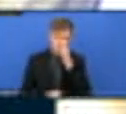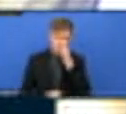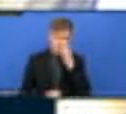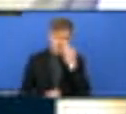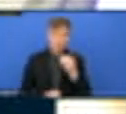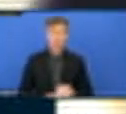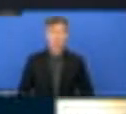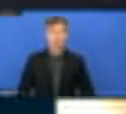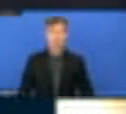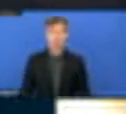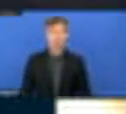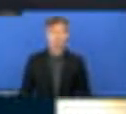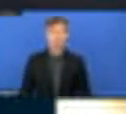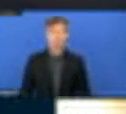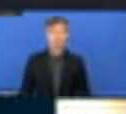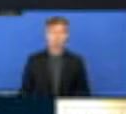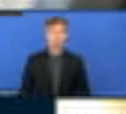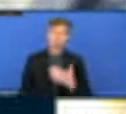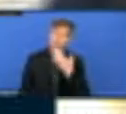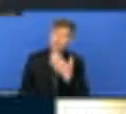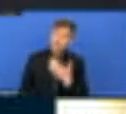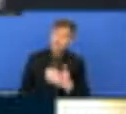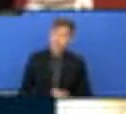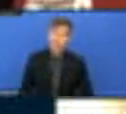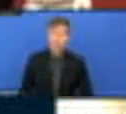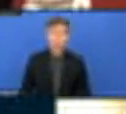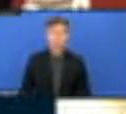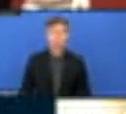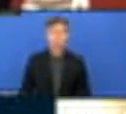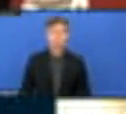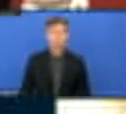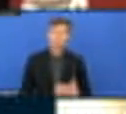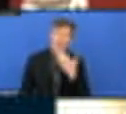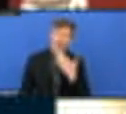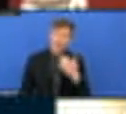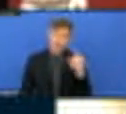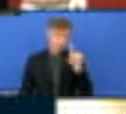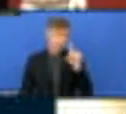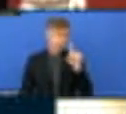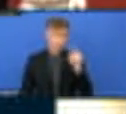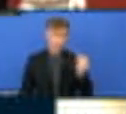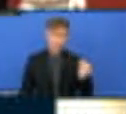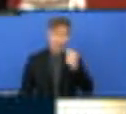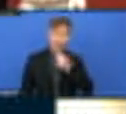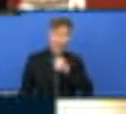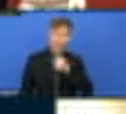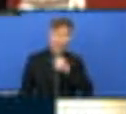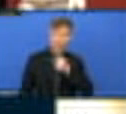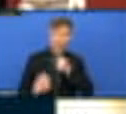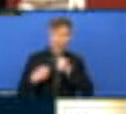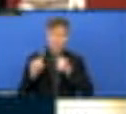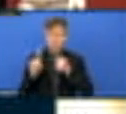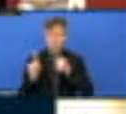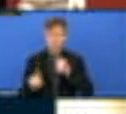Thank you, Ms. Facilitatrice, for the question. I am a governor of the Ministry of Economy and Development,